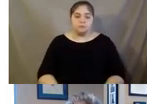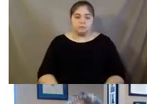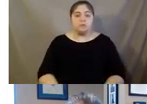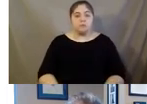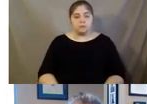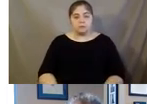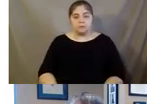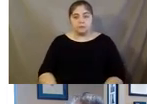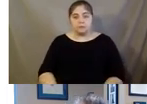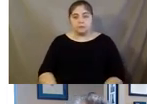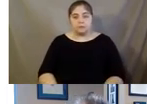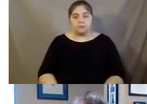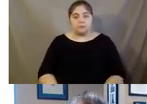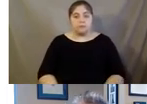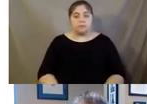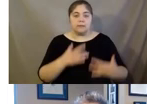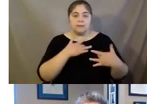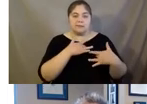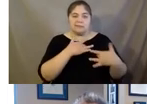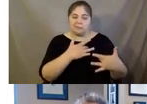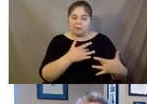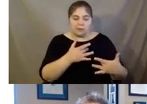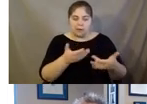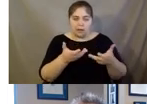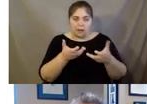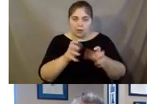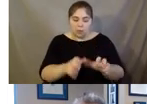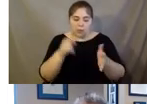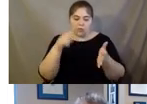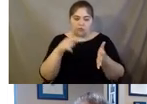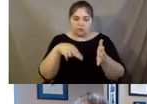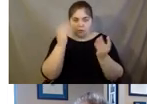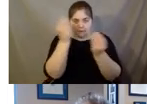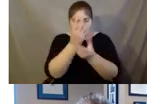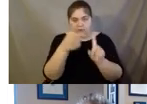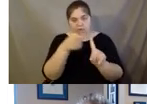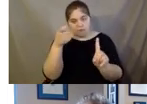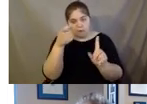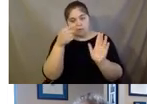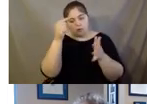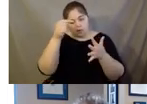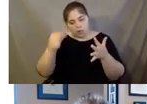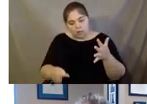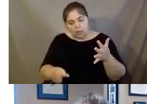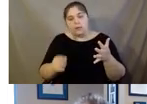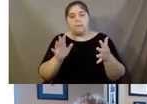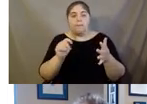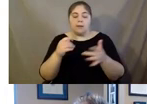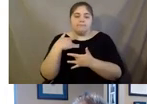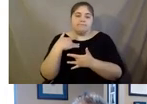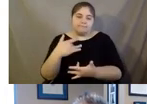I don't typically love to read off the slides, but there's a lot of information on this slide, and I want to give you a little bit of background.